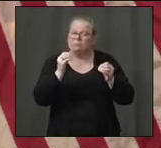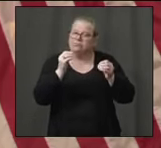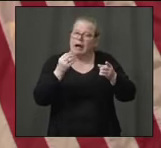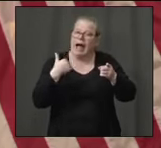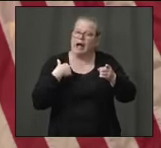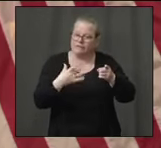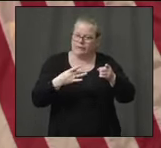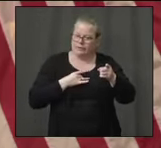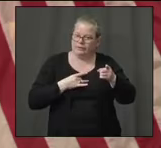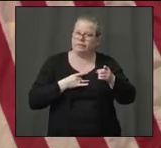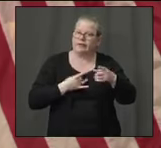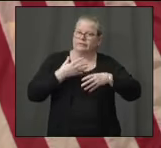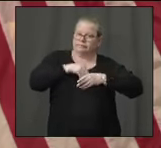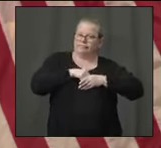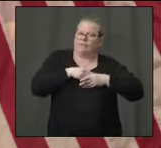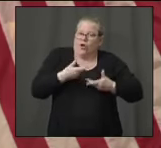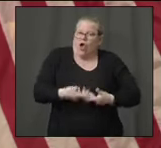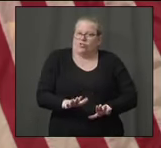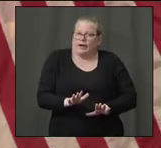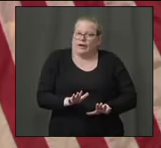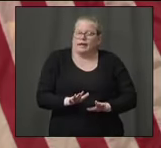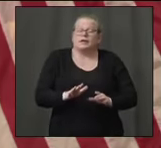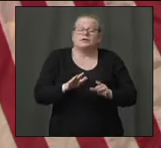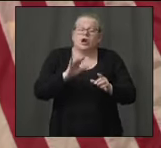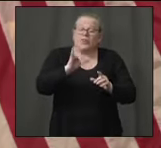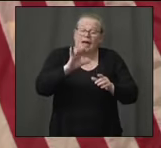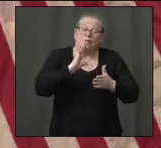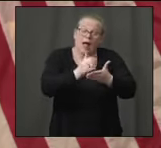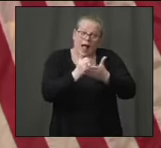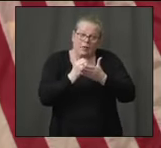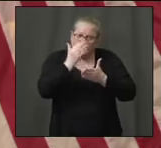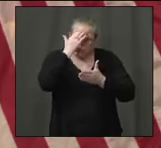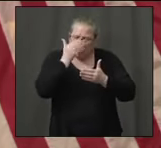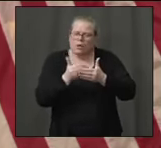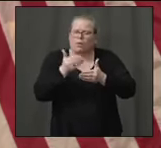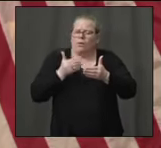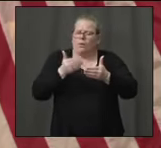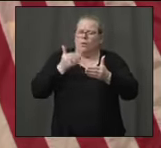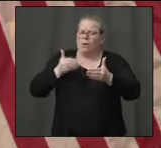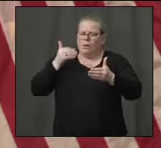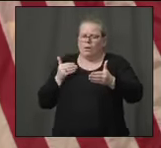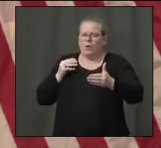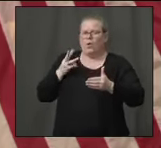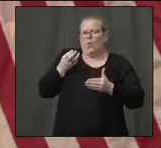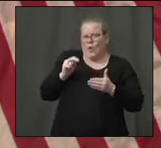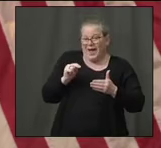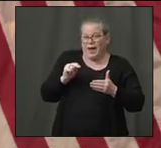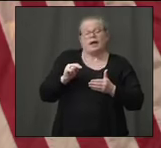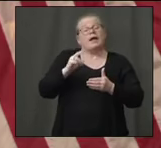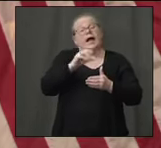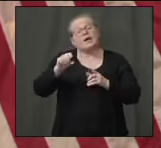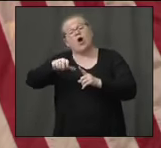If we look at other viruses, we've seen these with other viruses, and we're hopeful that will be the case with coronavirus as well.